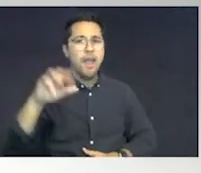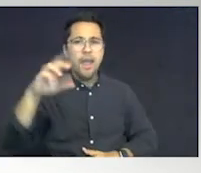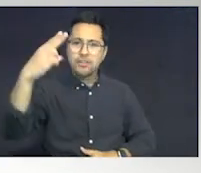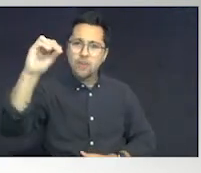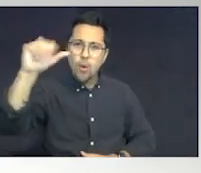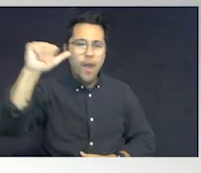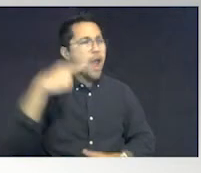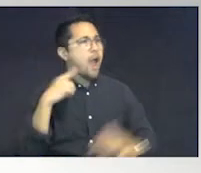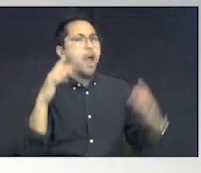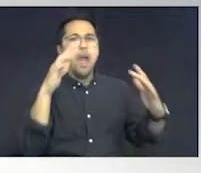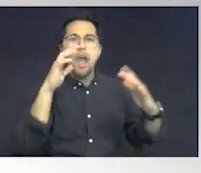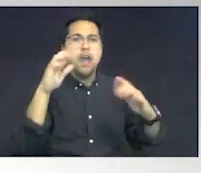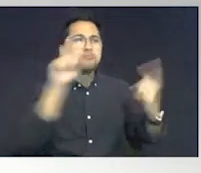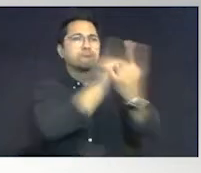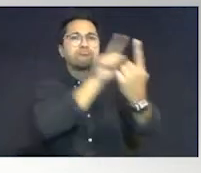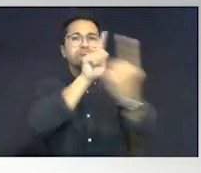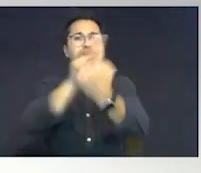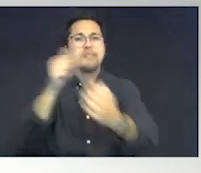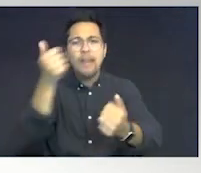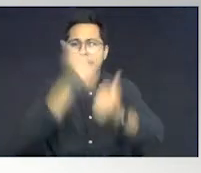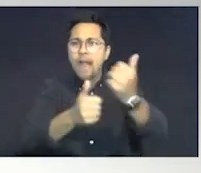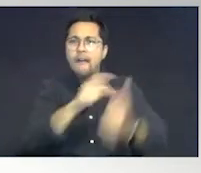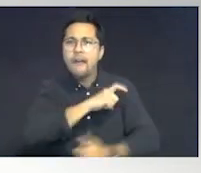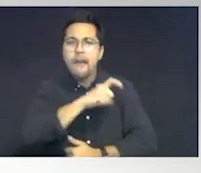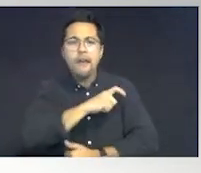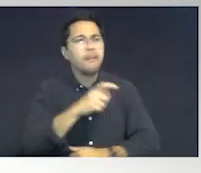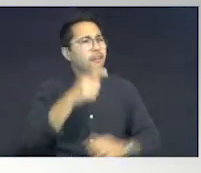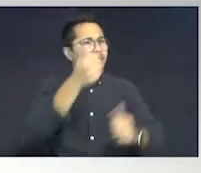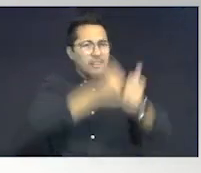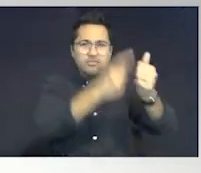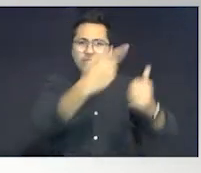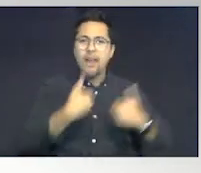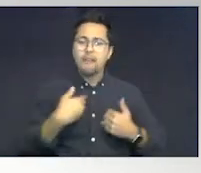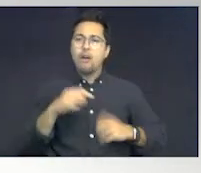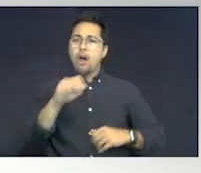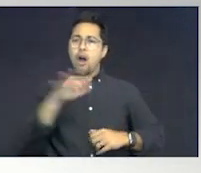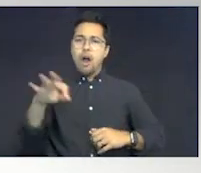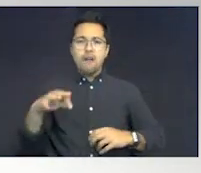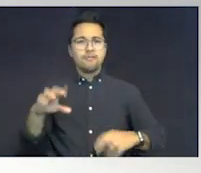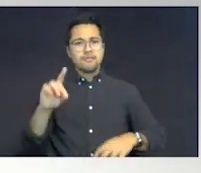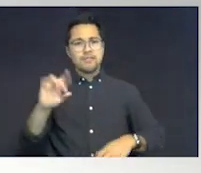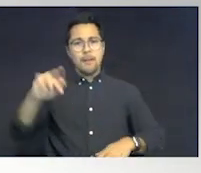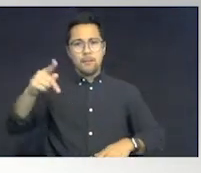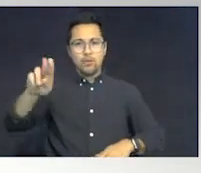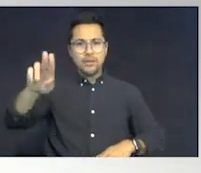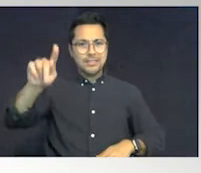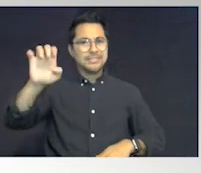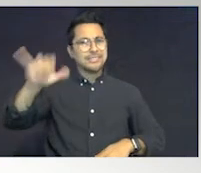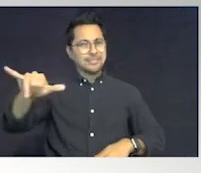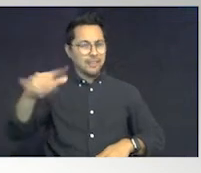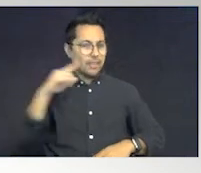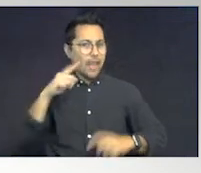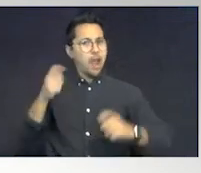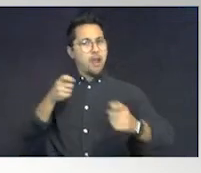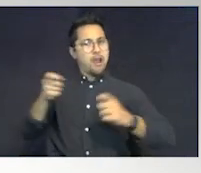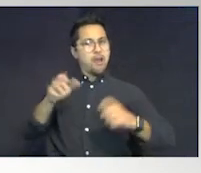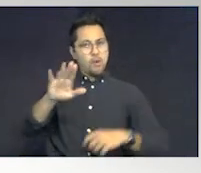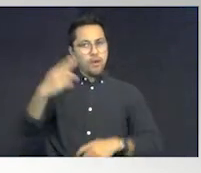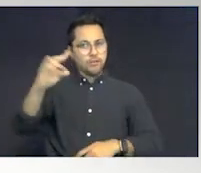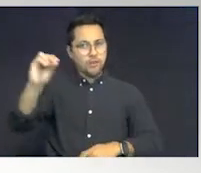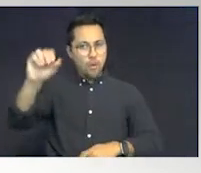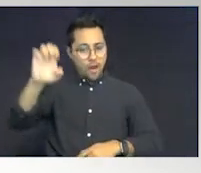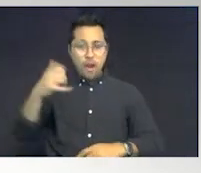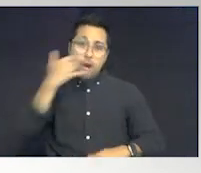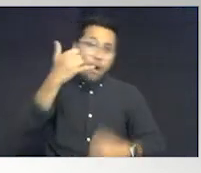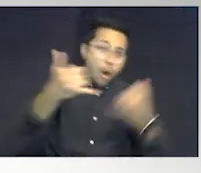deputy that's hired there. Every one of them has off-deputy police officers that man your homeowner's association. Call